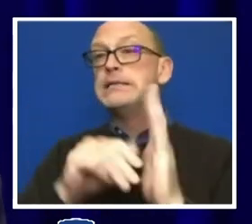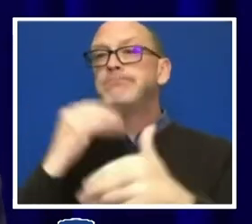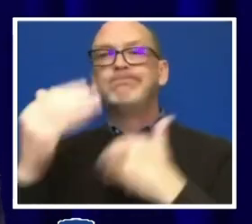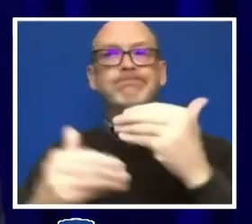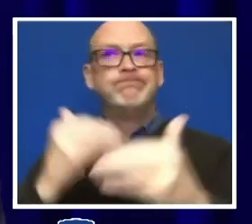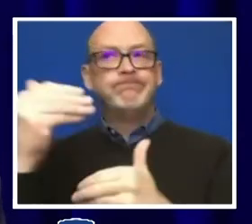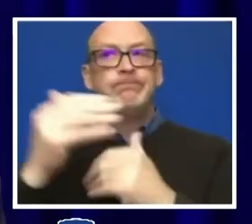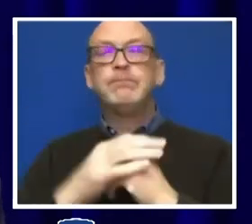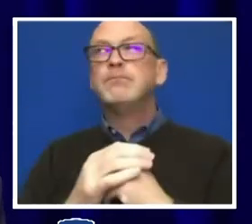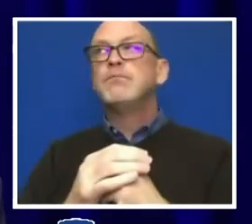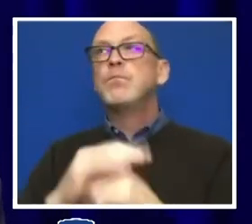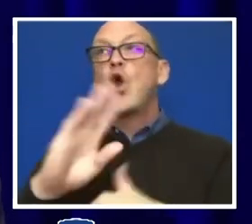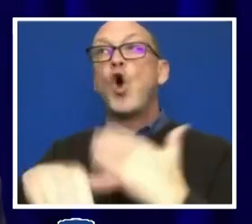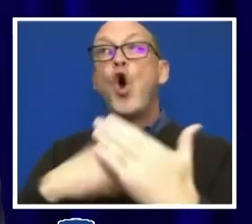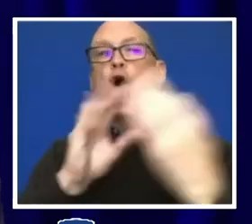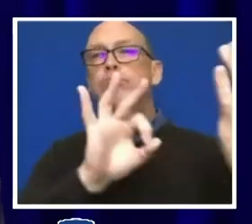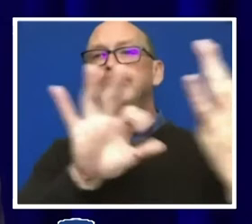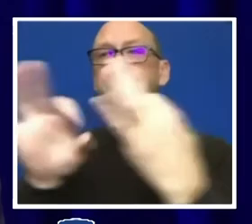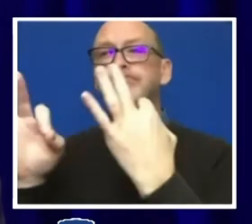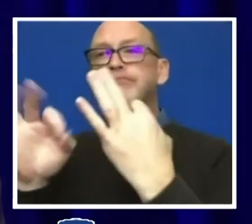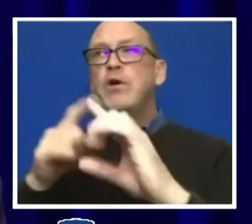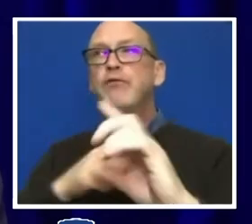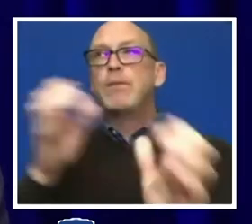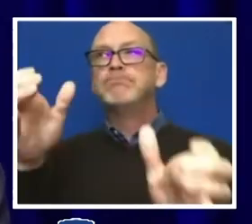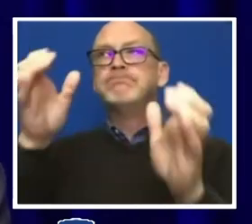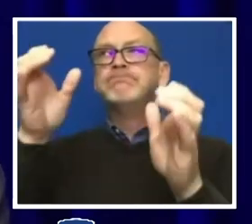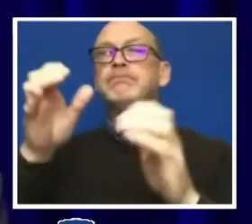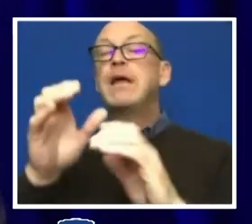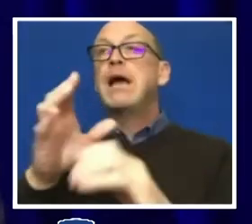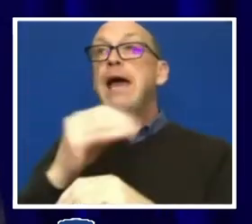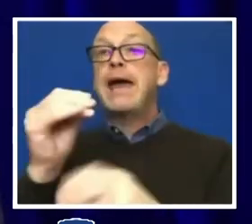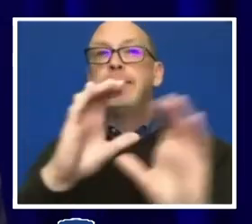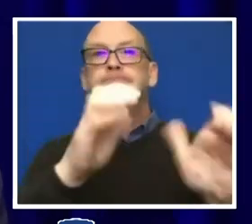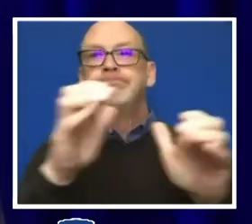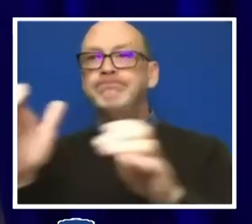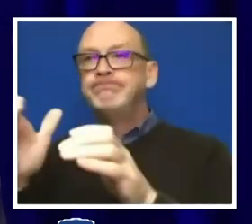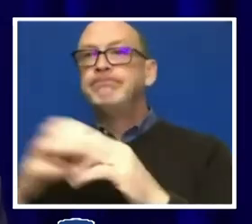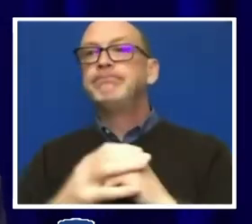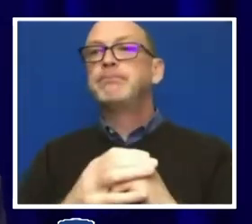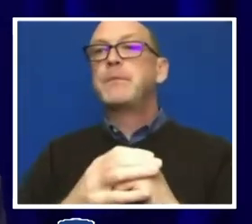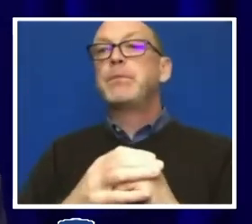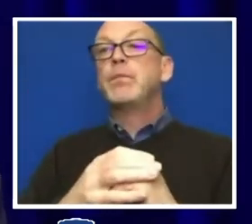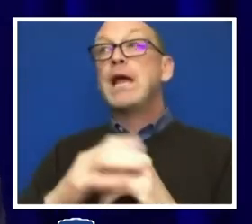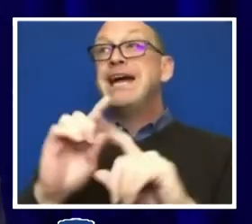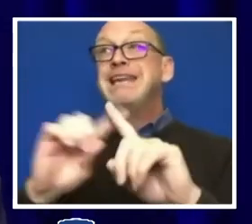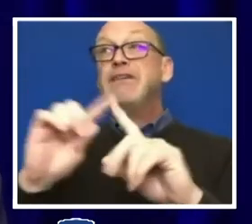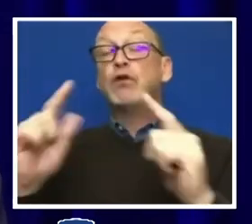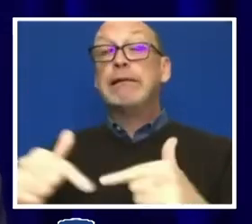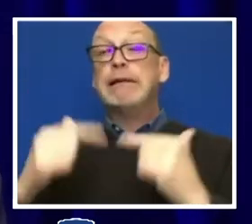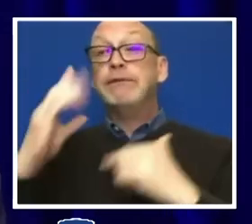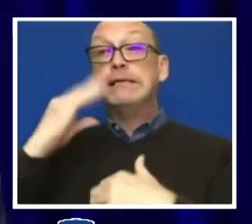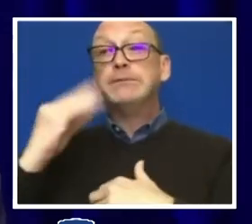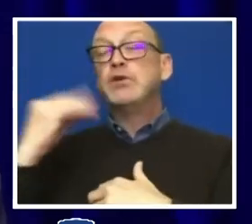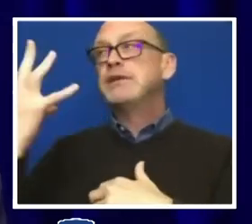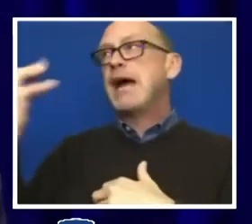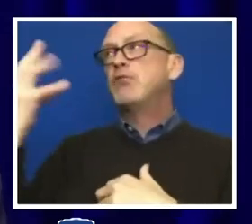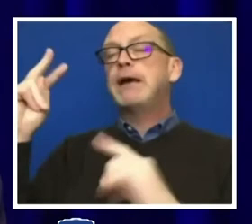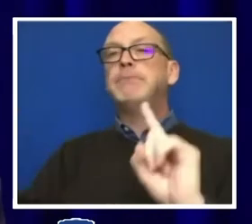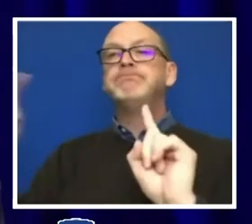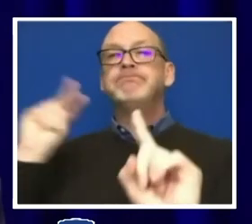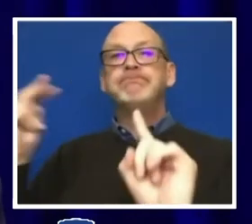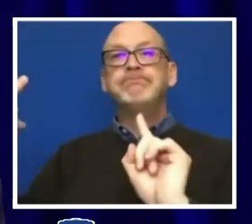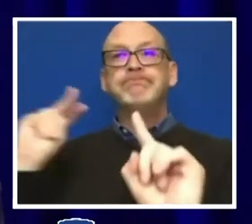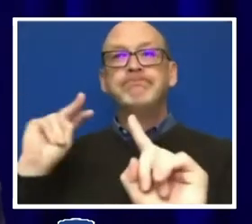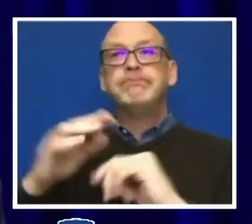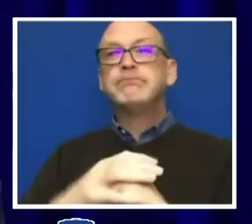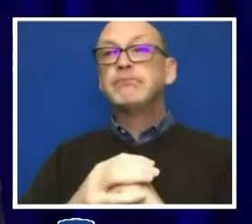gathering input from scholars, and cataloging lived experiences and outside perspectives. The